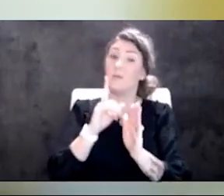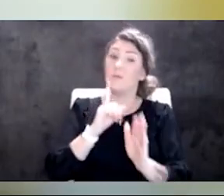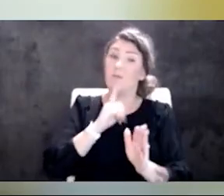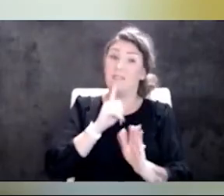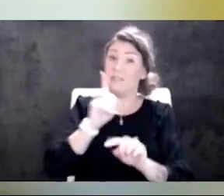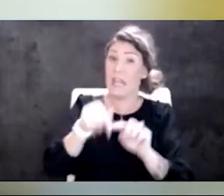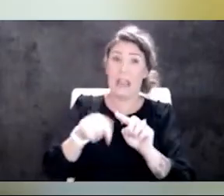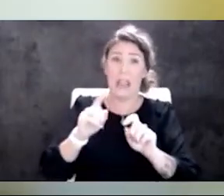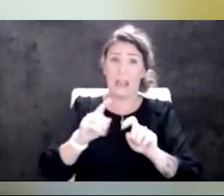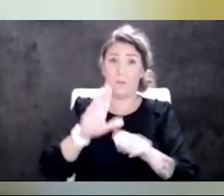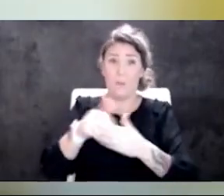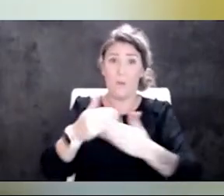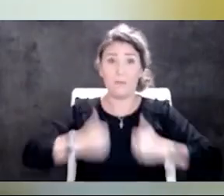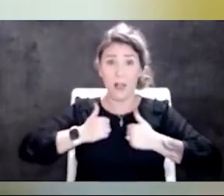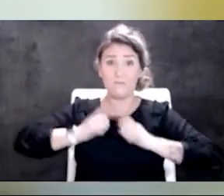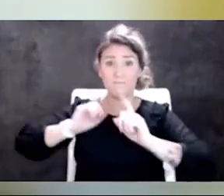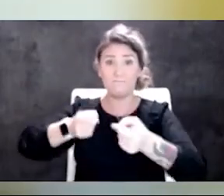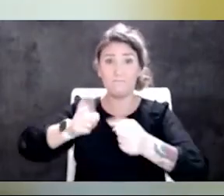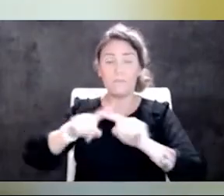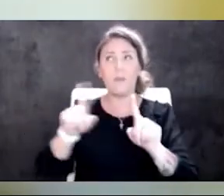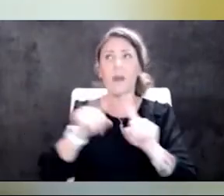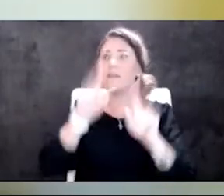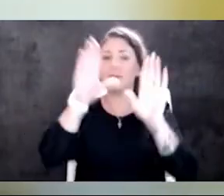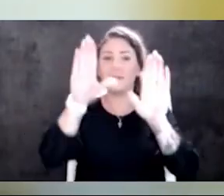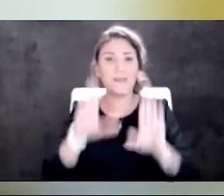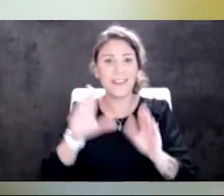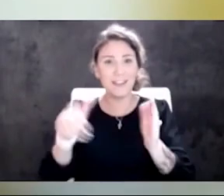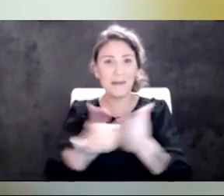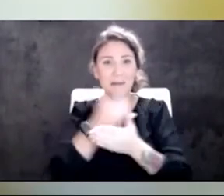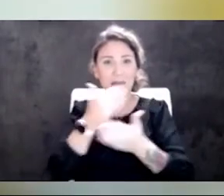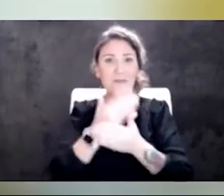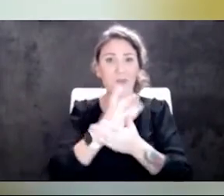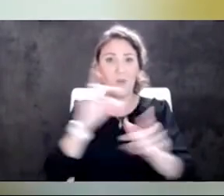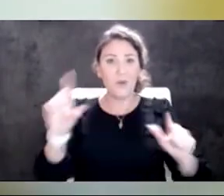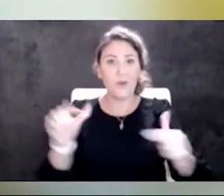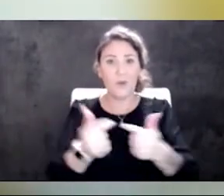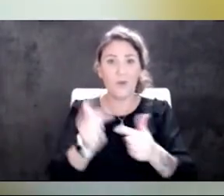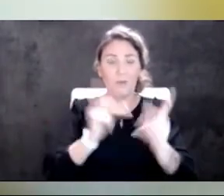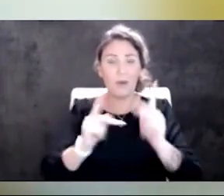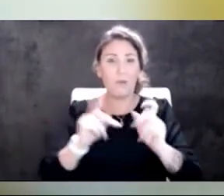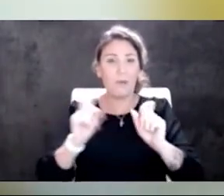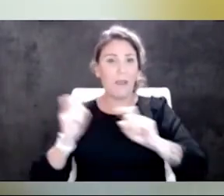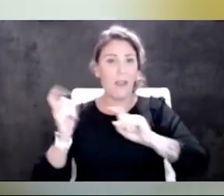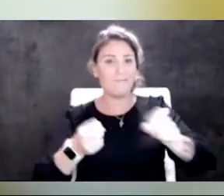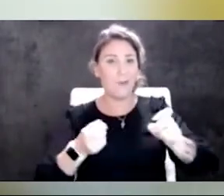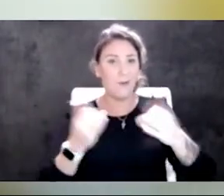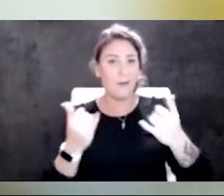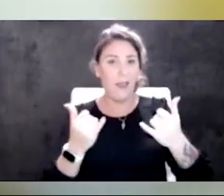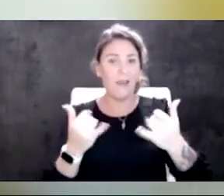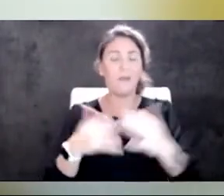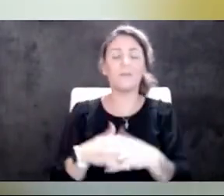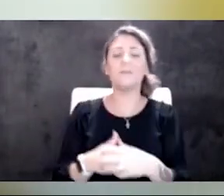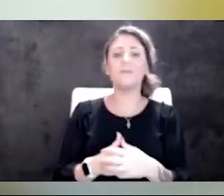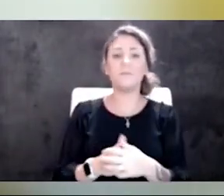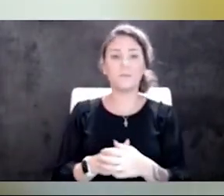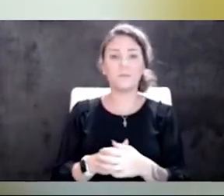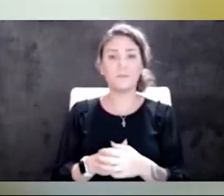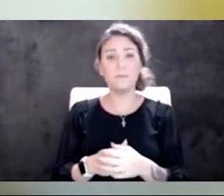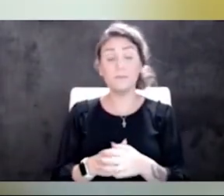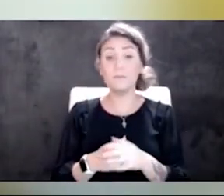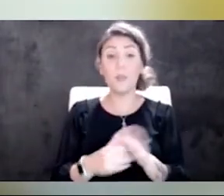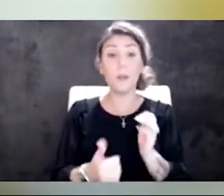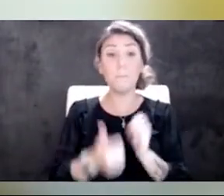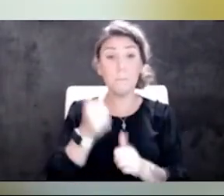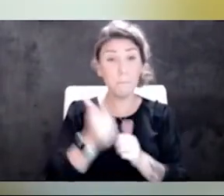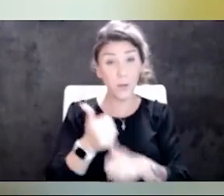no longer, uh, which is great. That's a whole new pool of donors that we can invite to come back and donate. Um, but, uh, most cancers, uh,